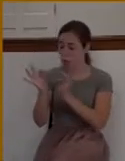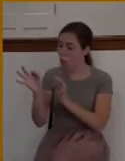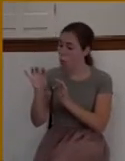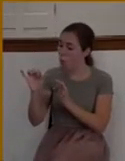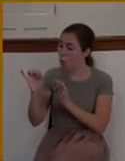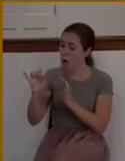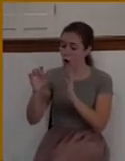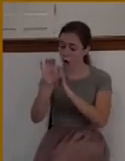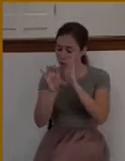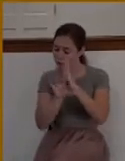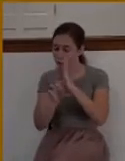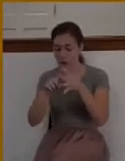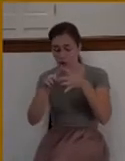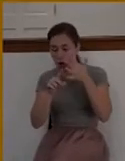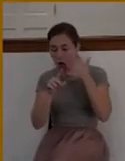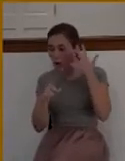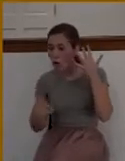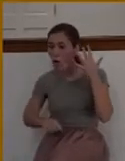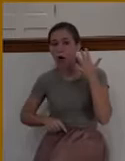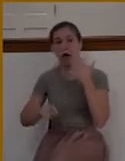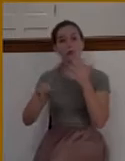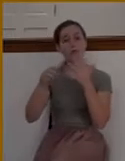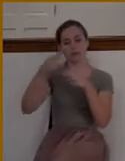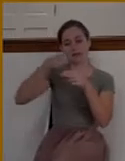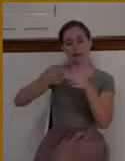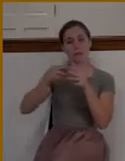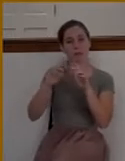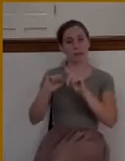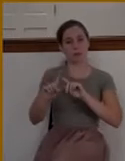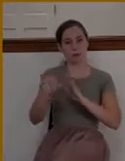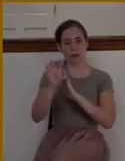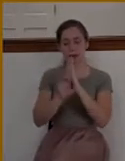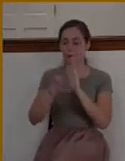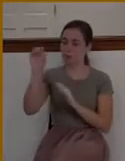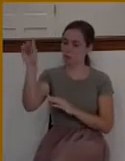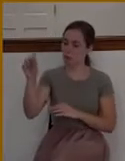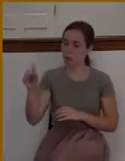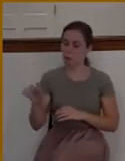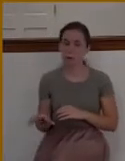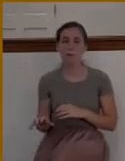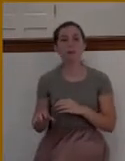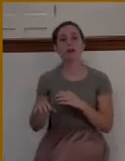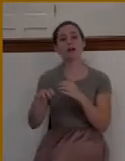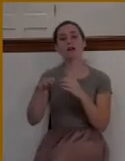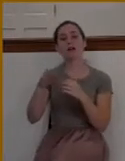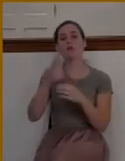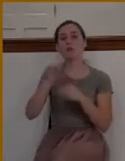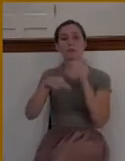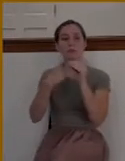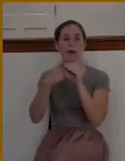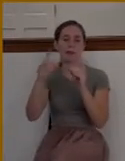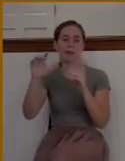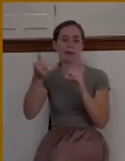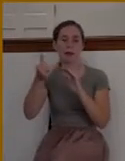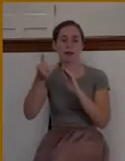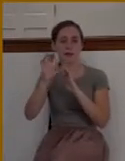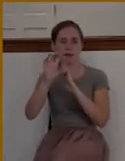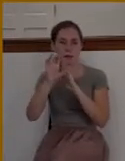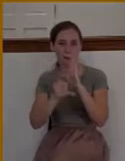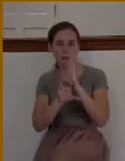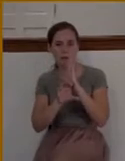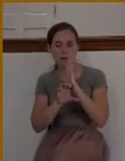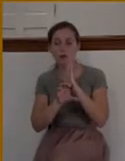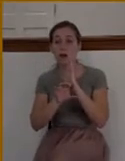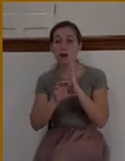And Jesus goes through some of them just to let them know what these commandments are. Obviously, this is referring to the Ten Commandments. And he's actually saying,